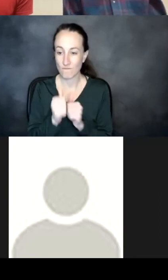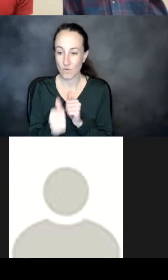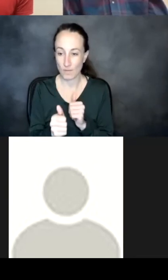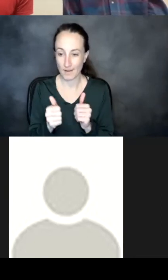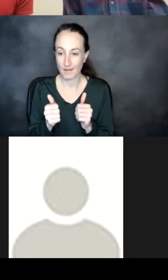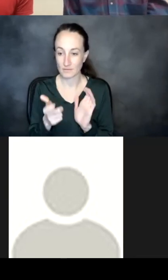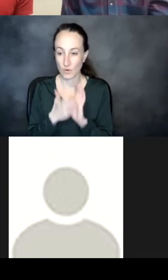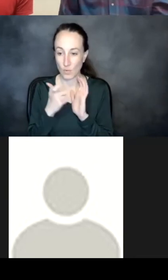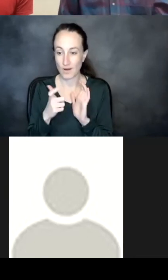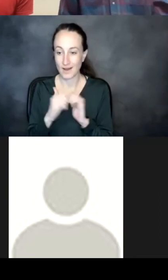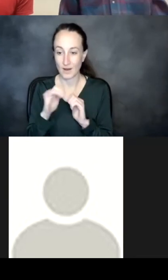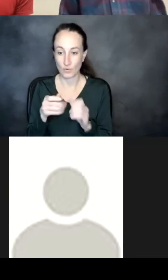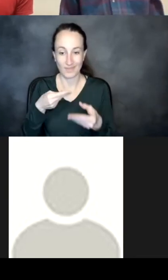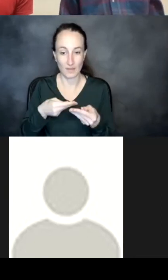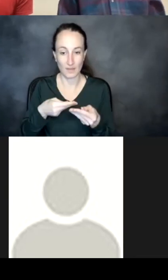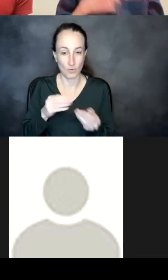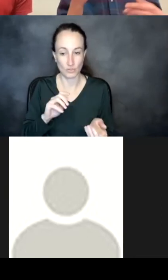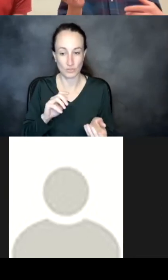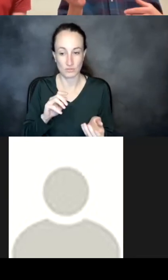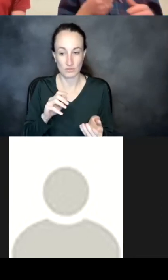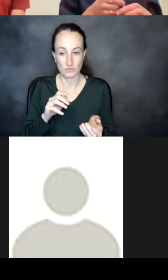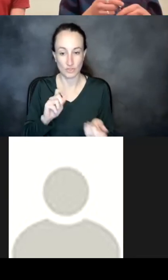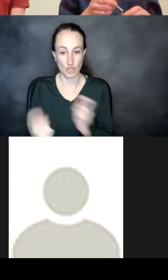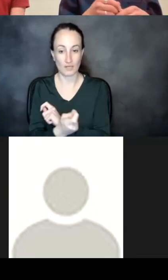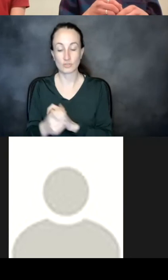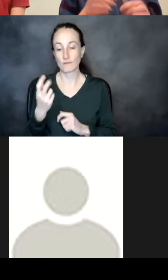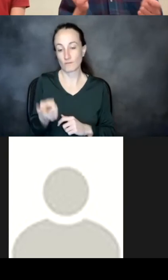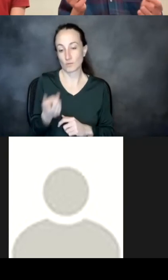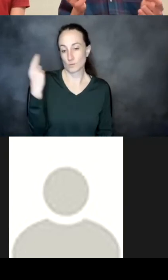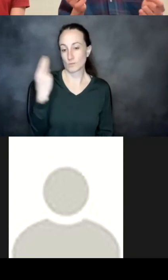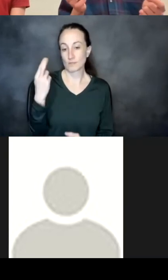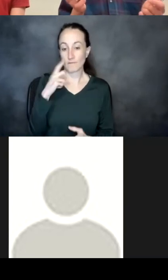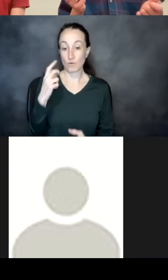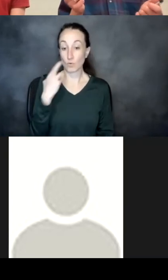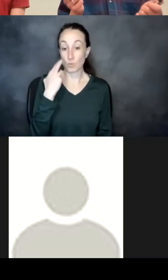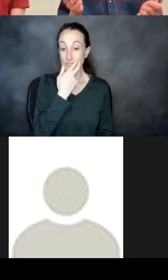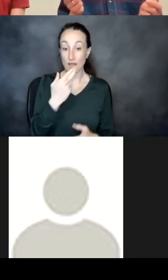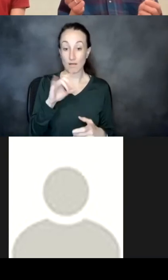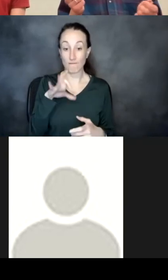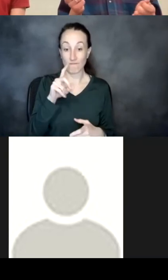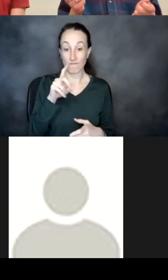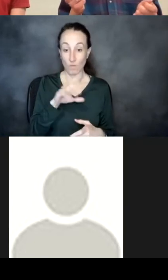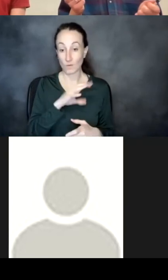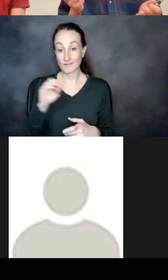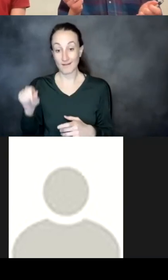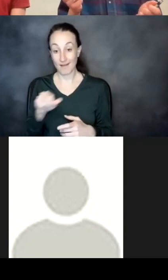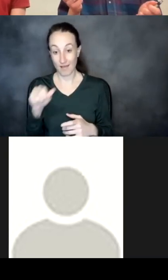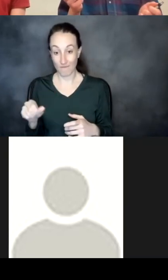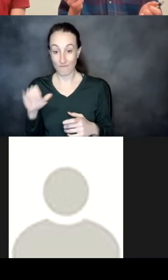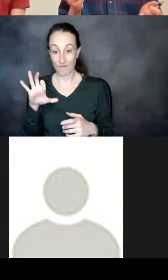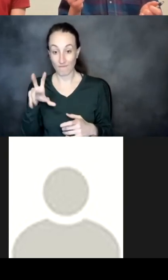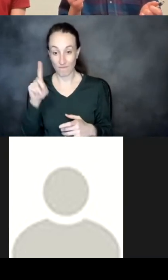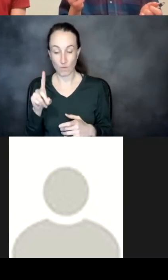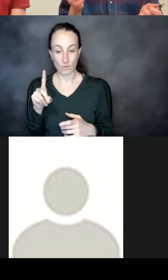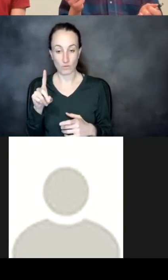of for two reasons so one rosetta fold and alpha fold during training um both teams found out